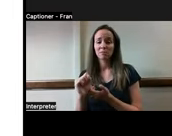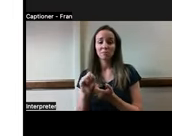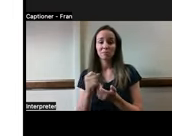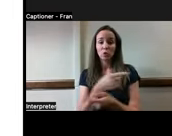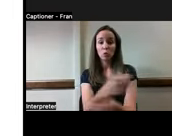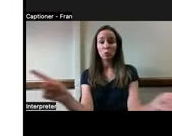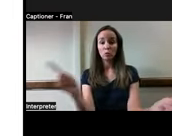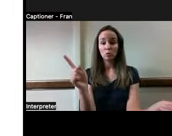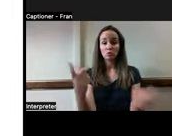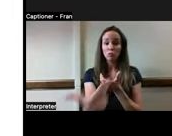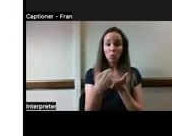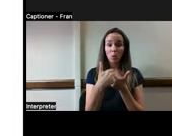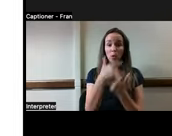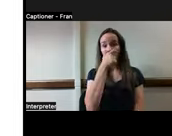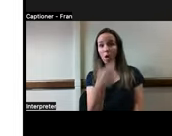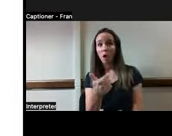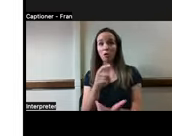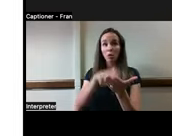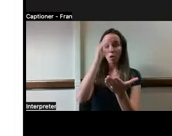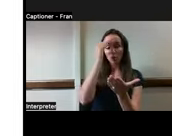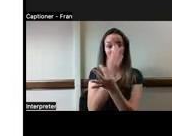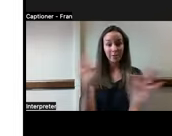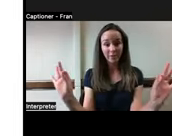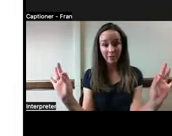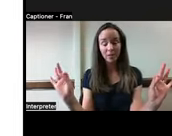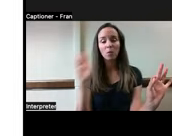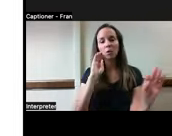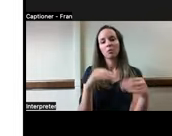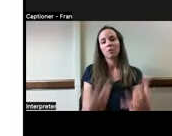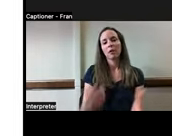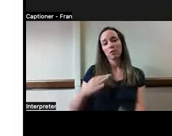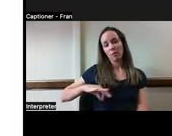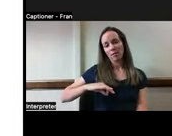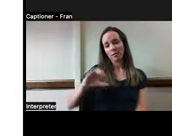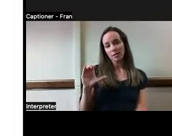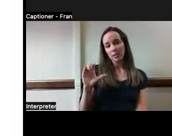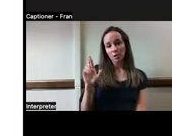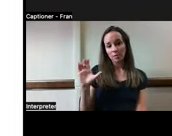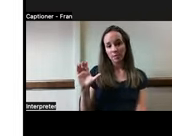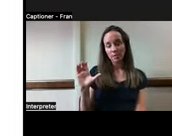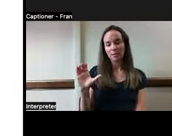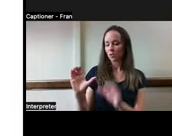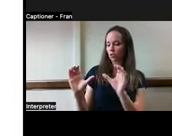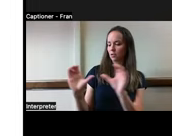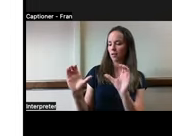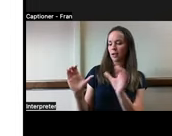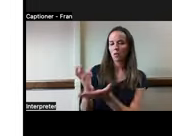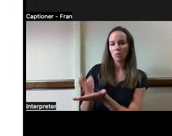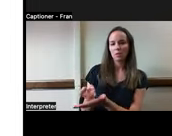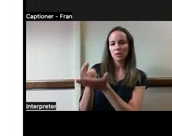and we will be providing CRC credits for certified rehabilitation counselors